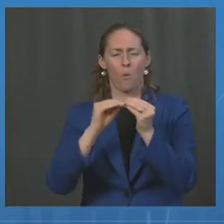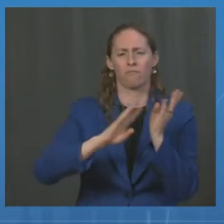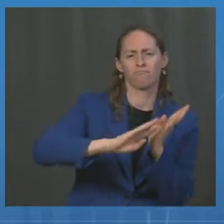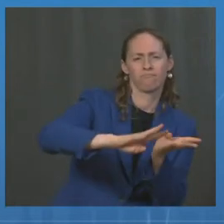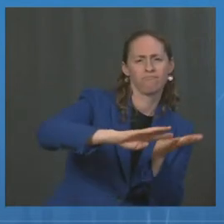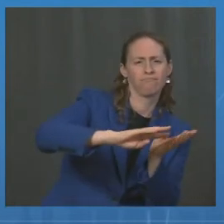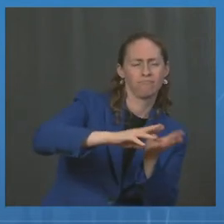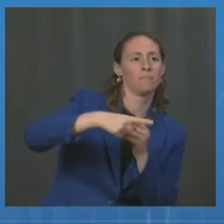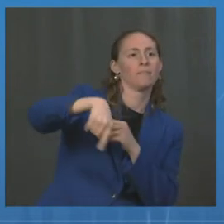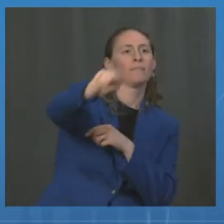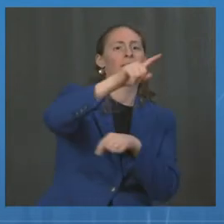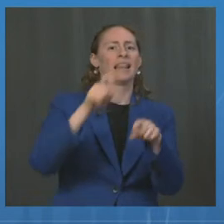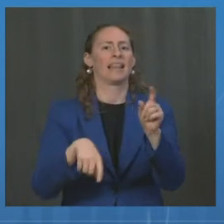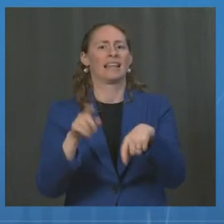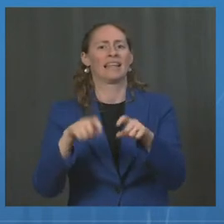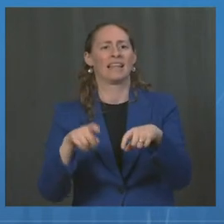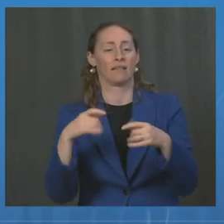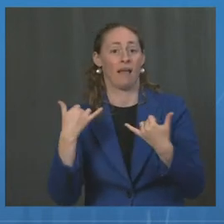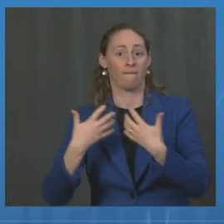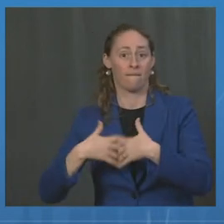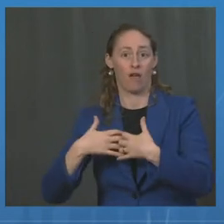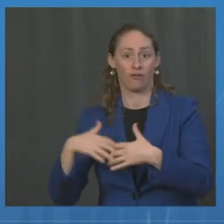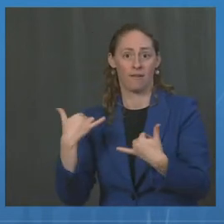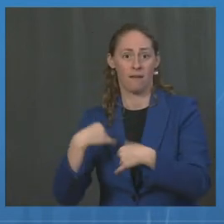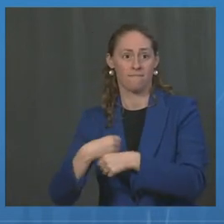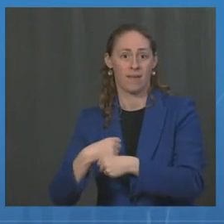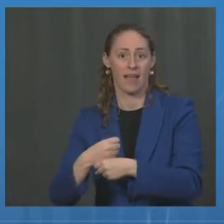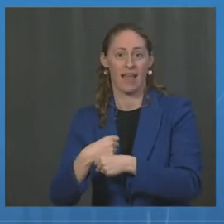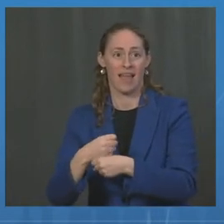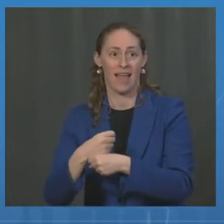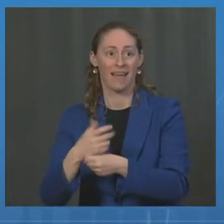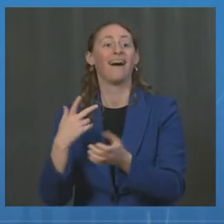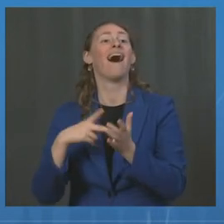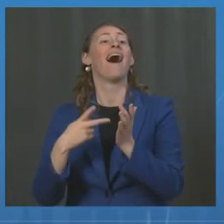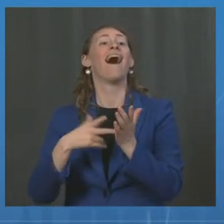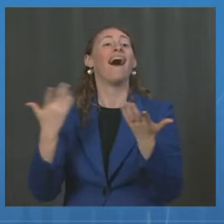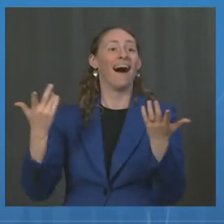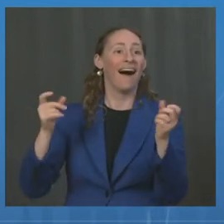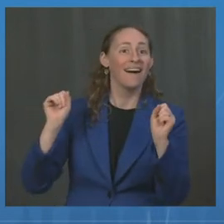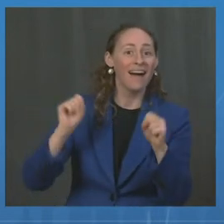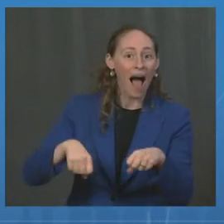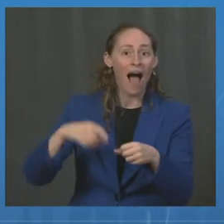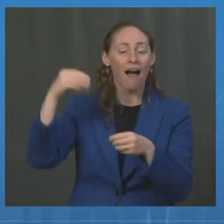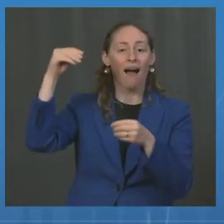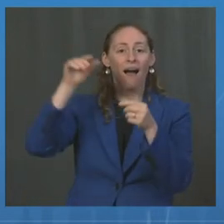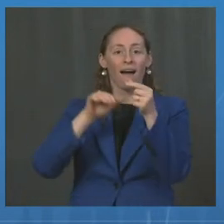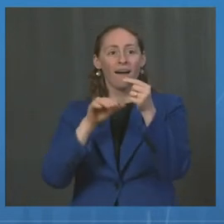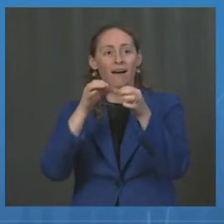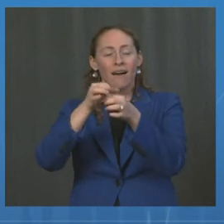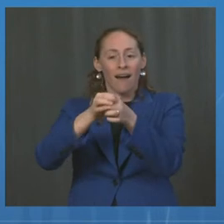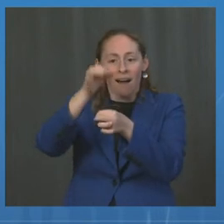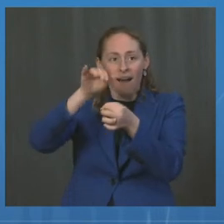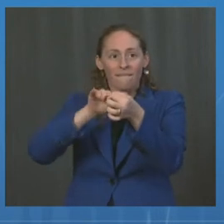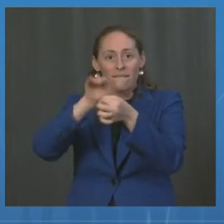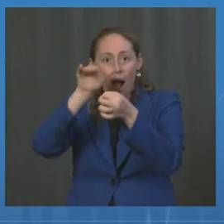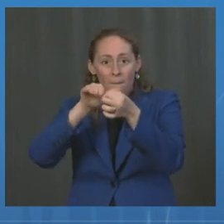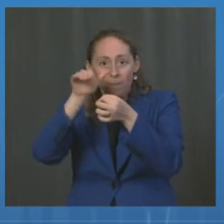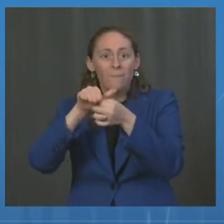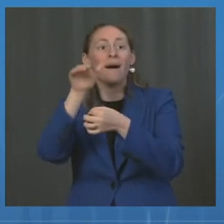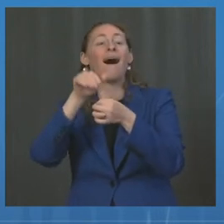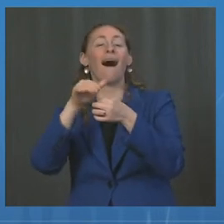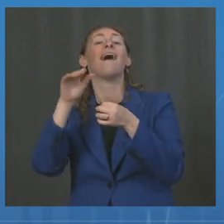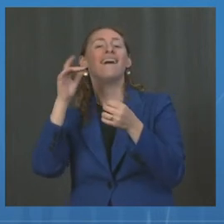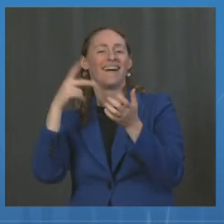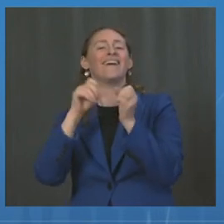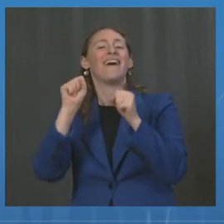lines at factories so we can get vaccine doses into vials faster and at a larger scale. These